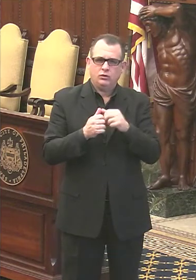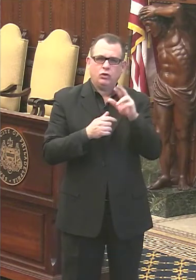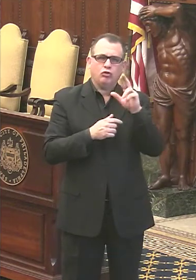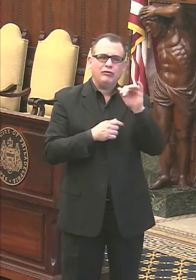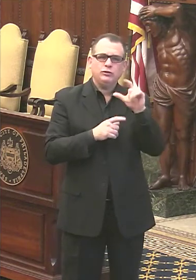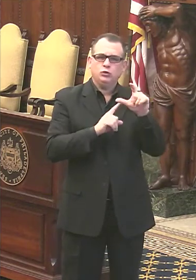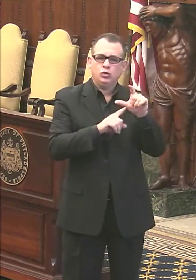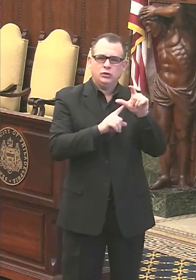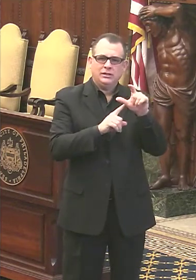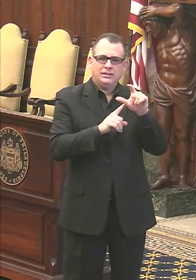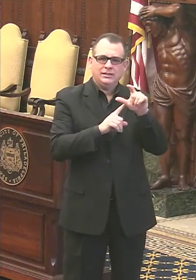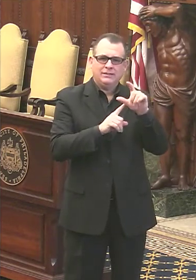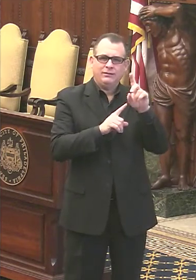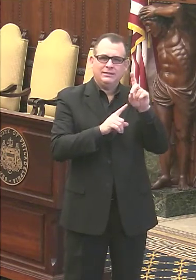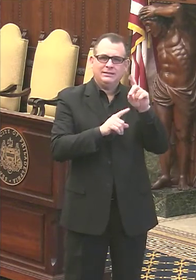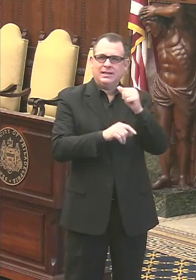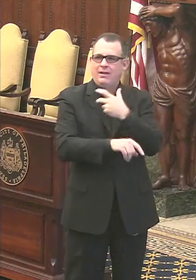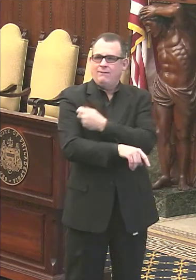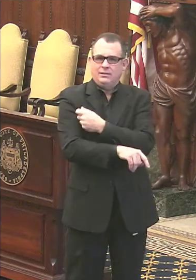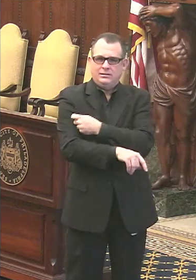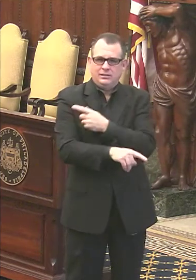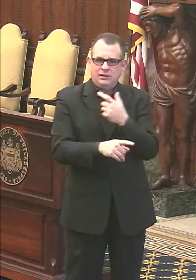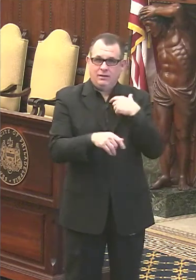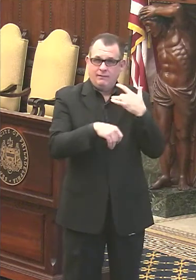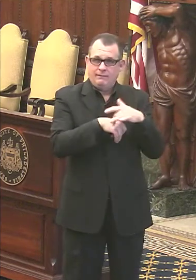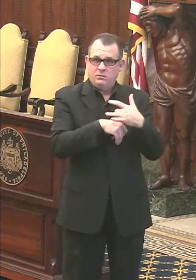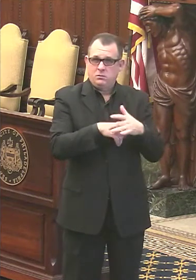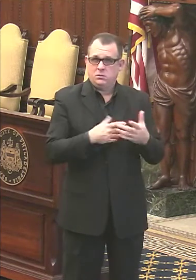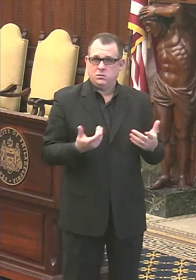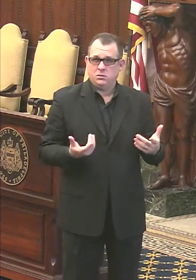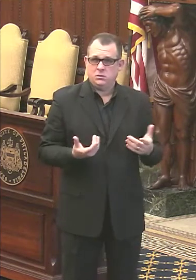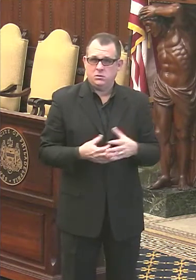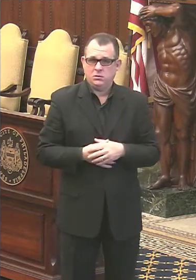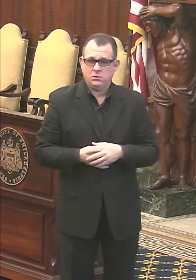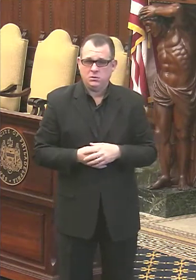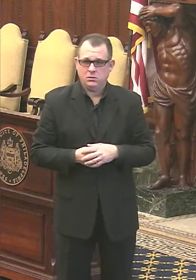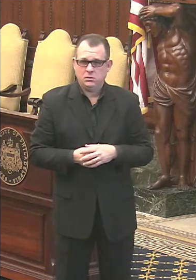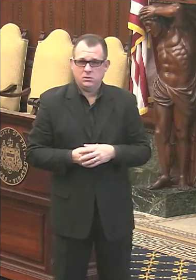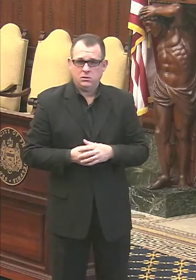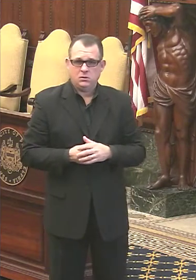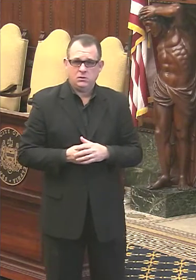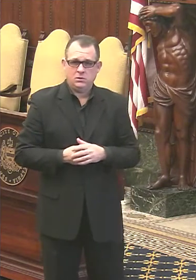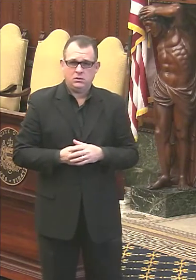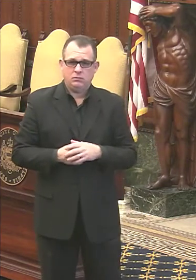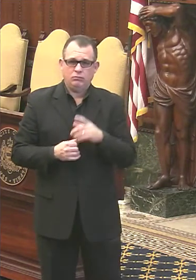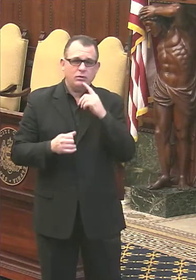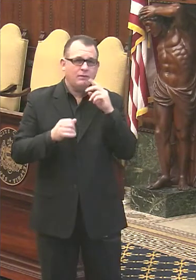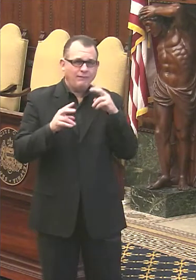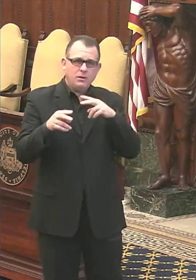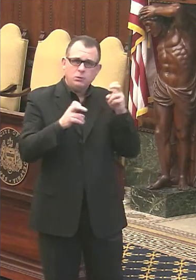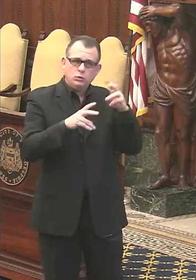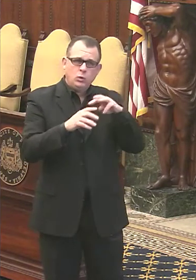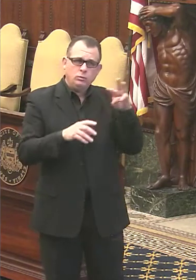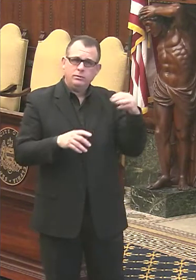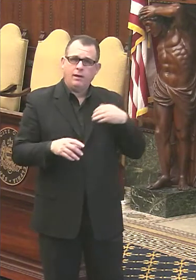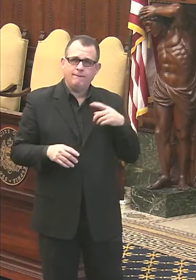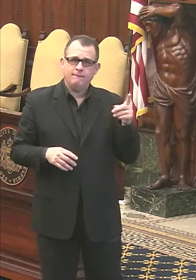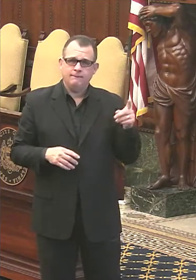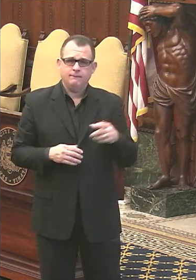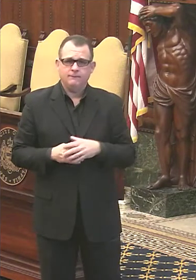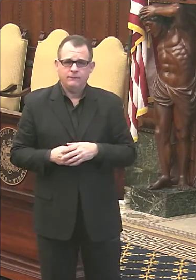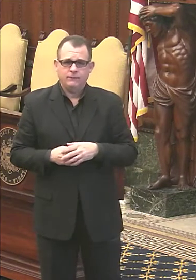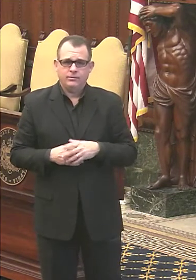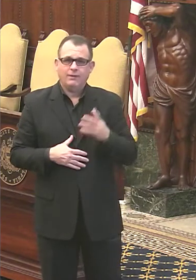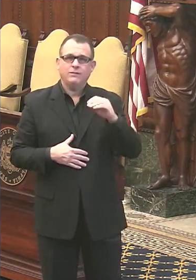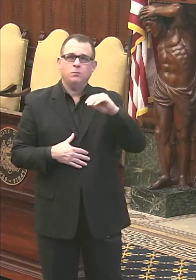at this point. Do we have that available? Yeah, the, it is posted on our website. Uh, I did not look at the percent,